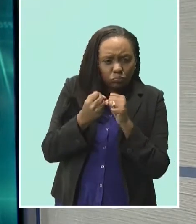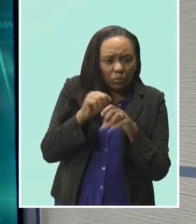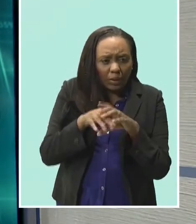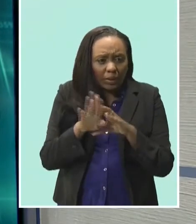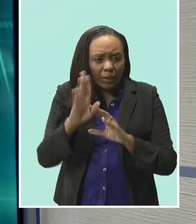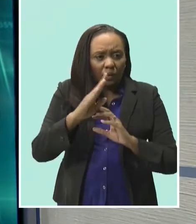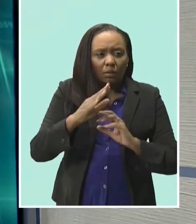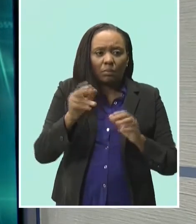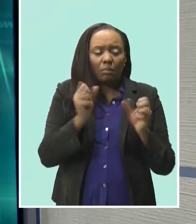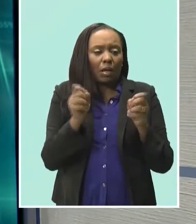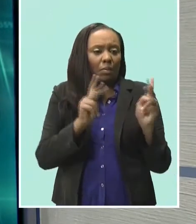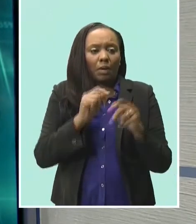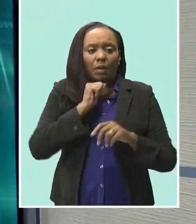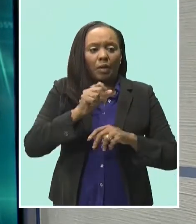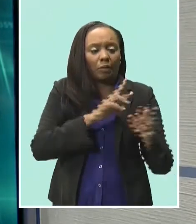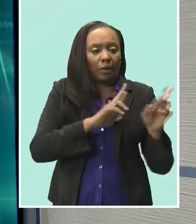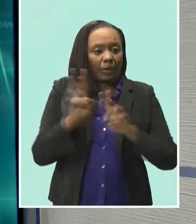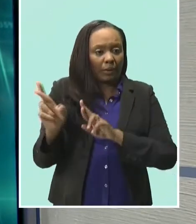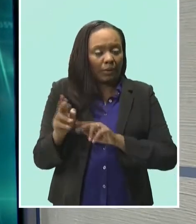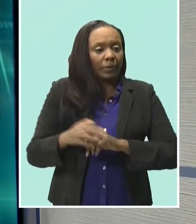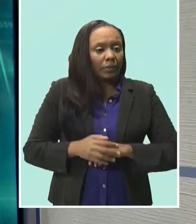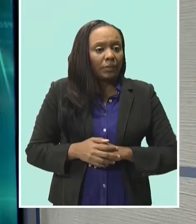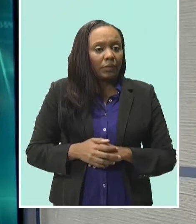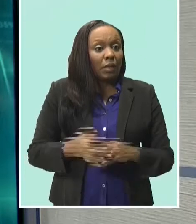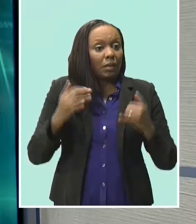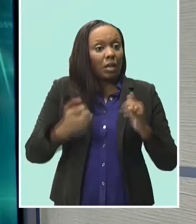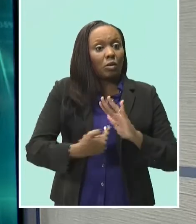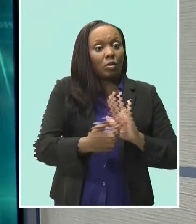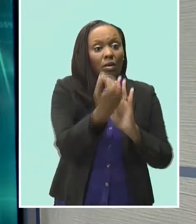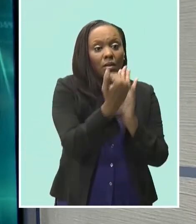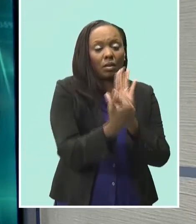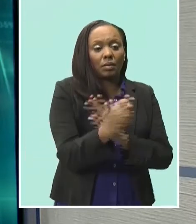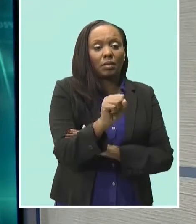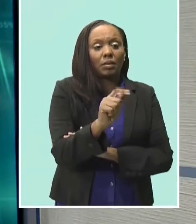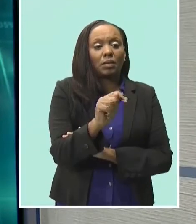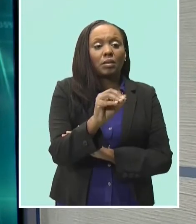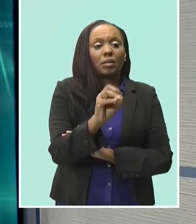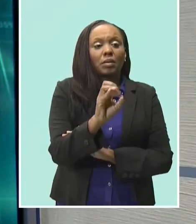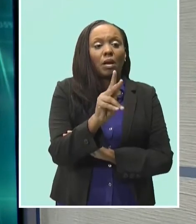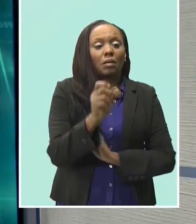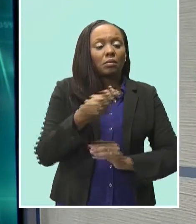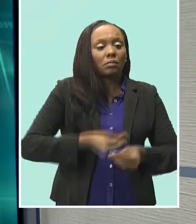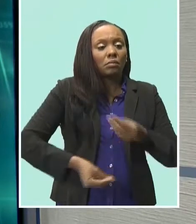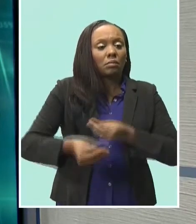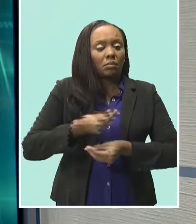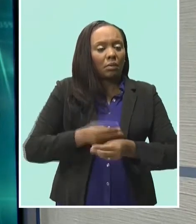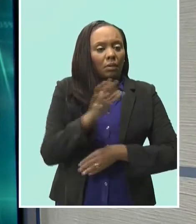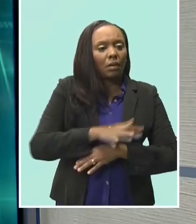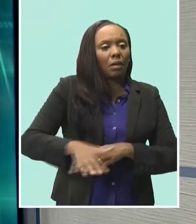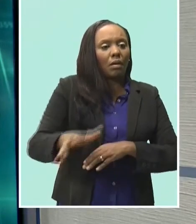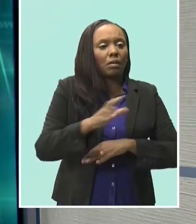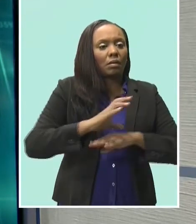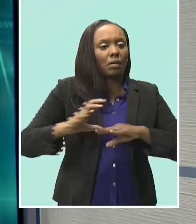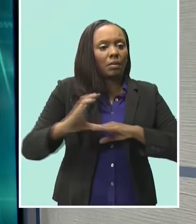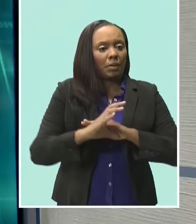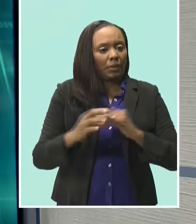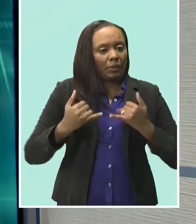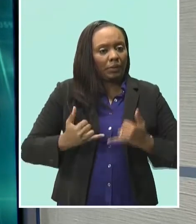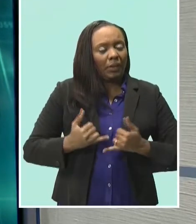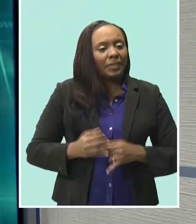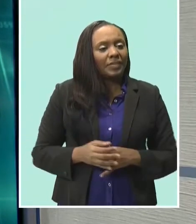this shift. And it's time now to take a look at how those stocks traded on selected exchanges throughout our region.